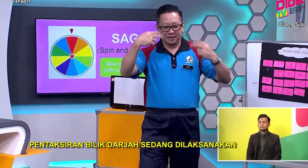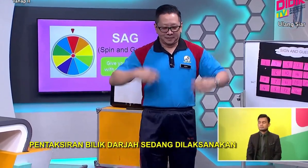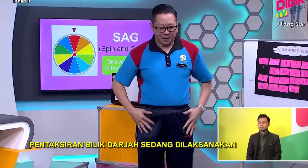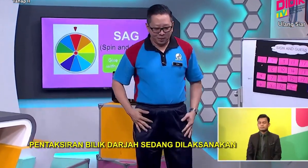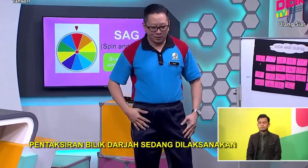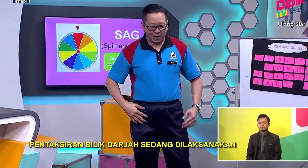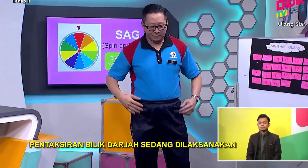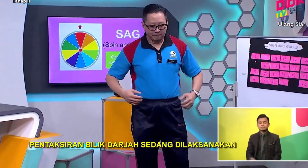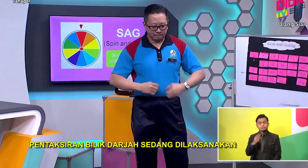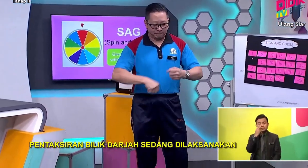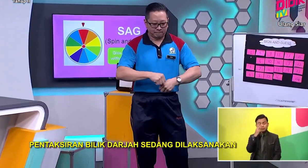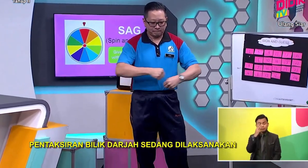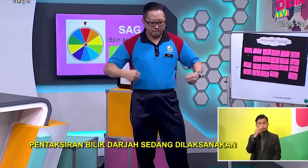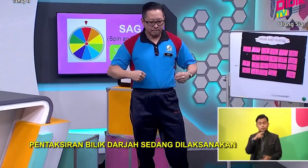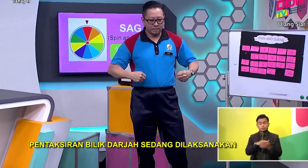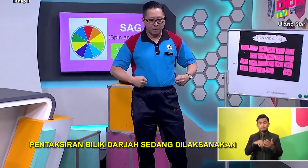See, I'm going to add